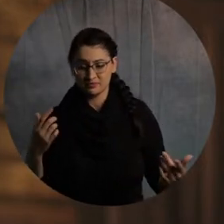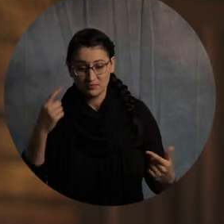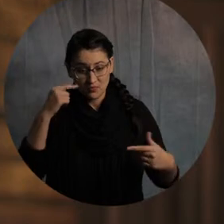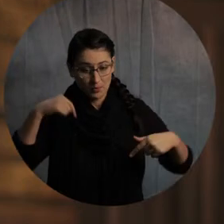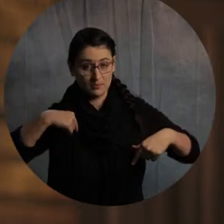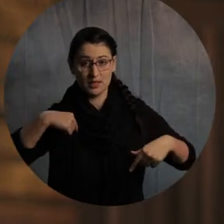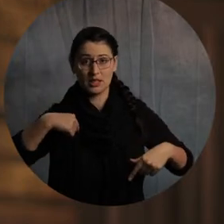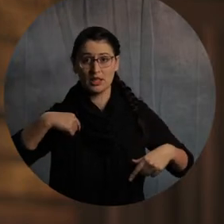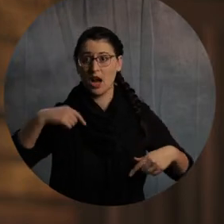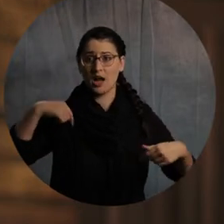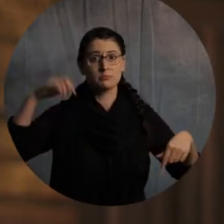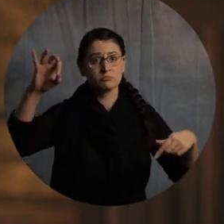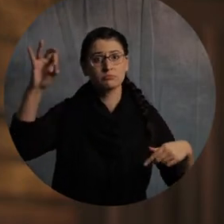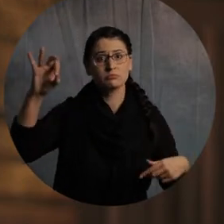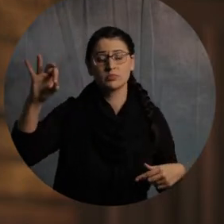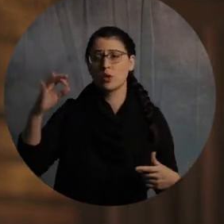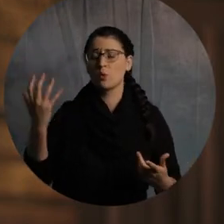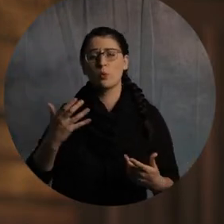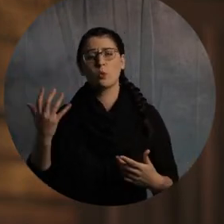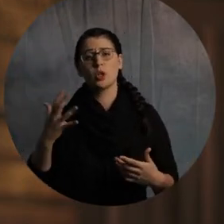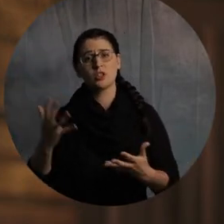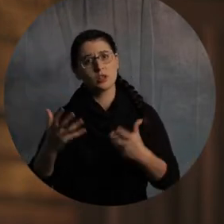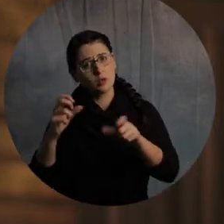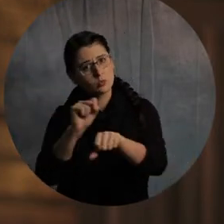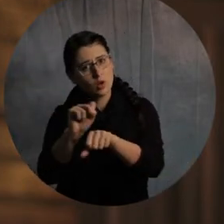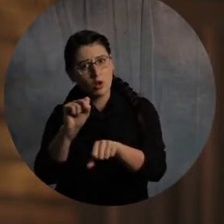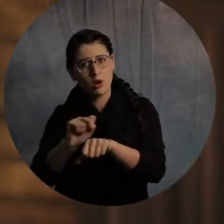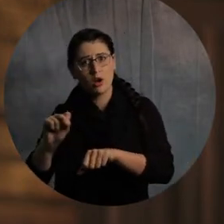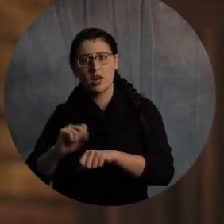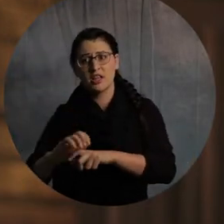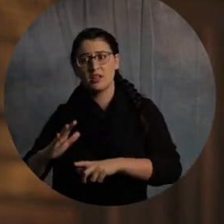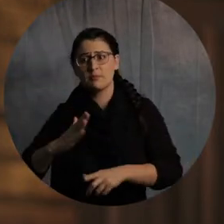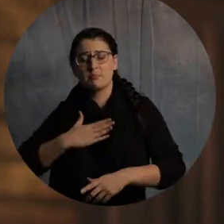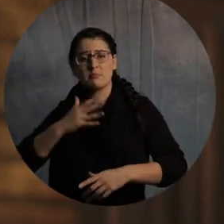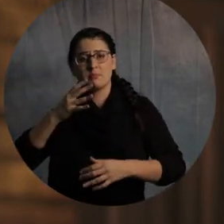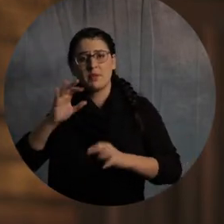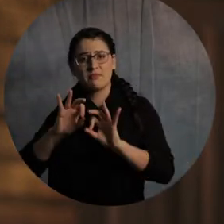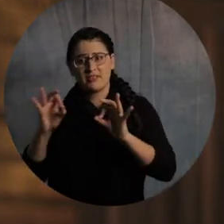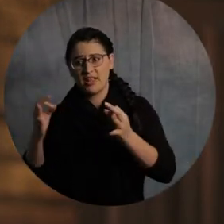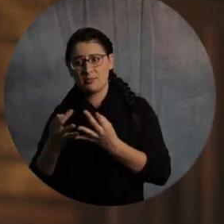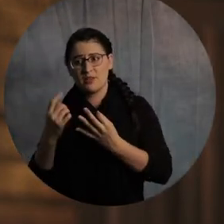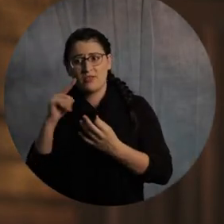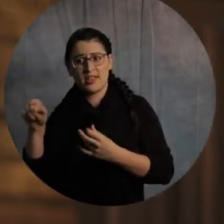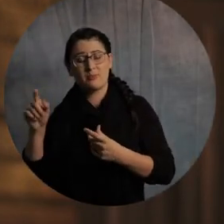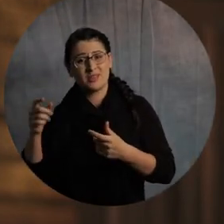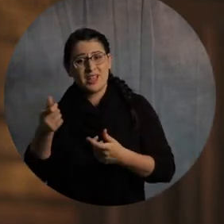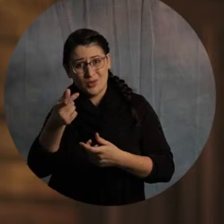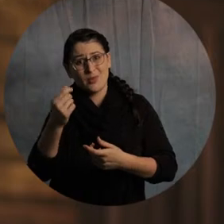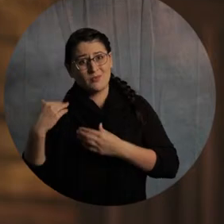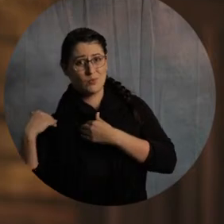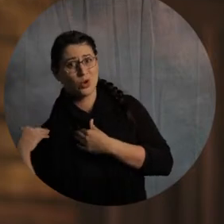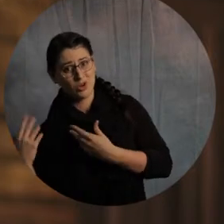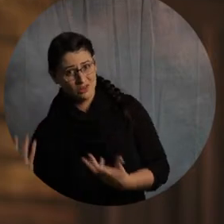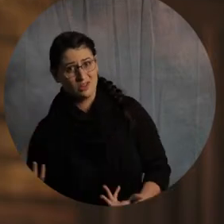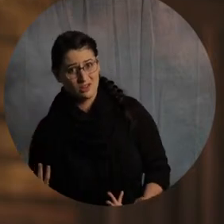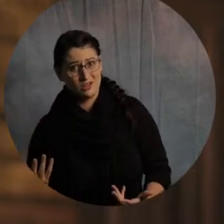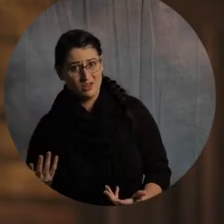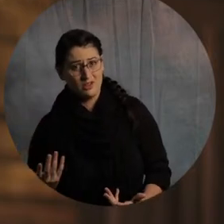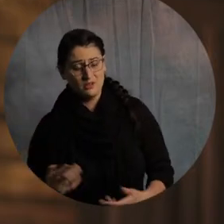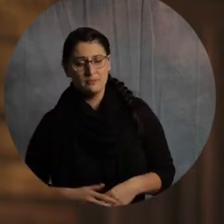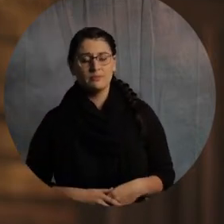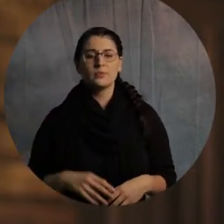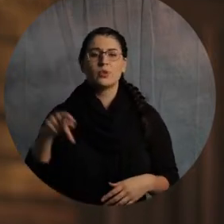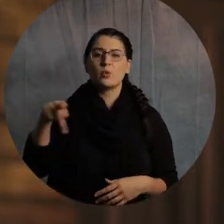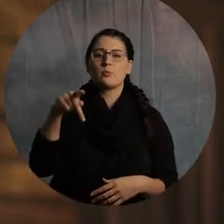we enjoy it. We do it together as much as we can. That's where I'm going to. But, it's a burden. So, Paul wrote this. 1